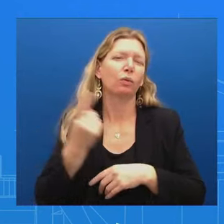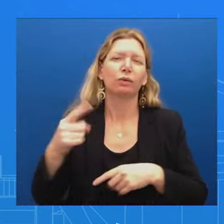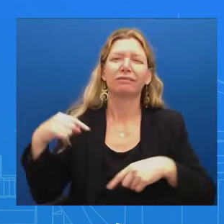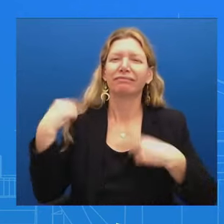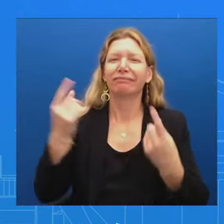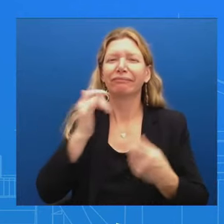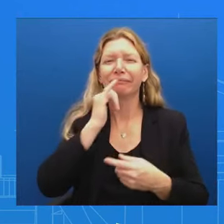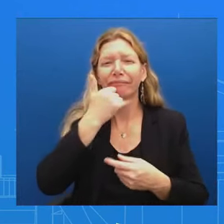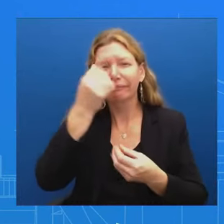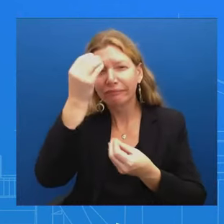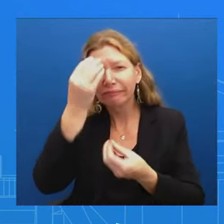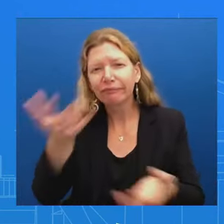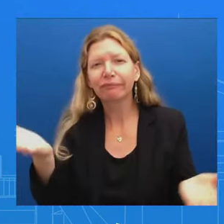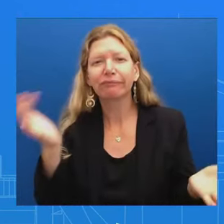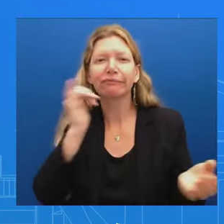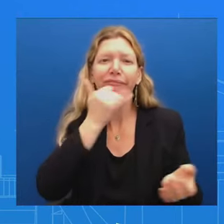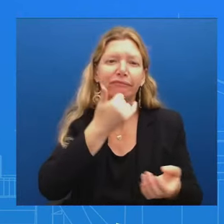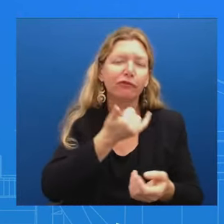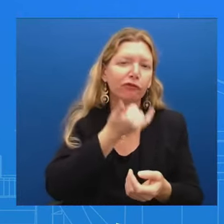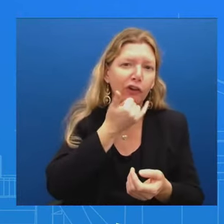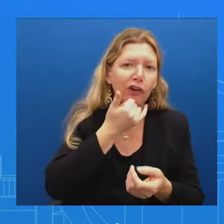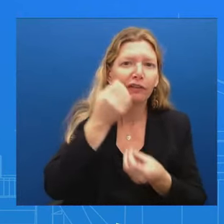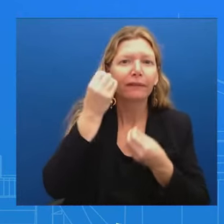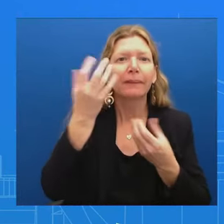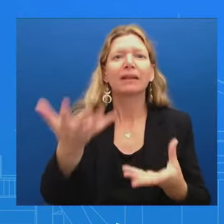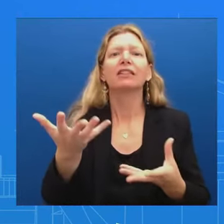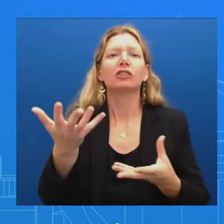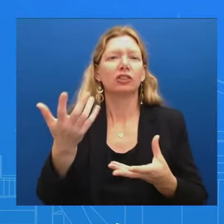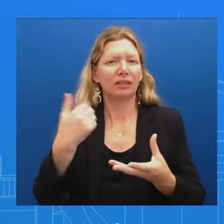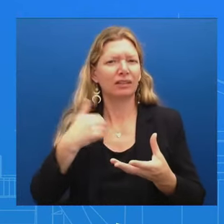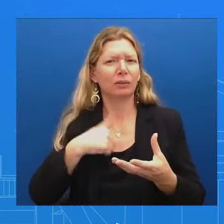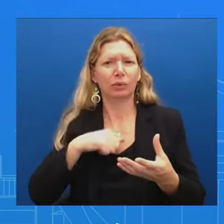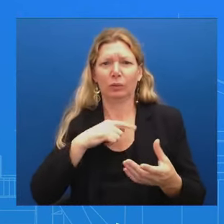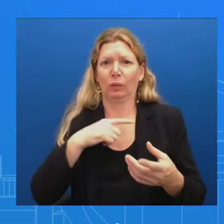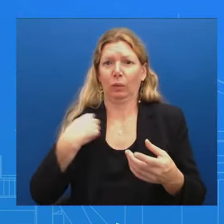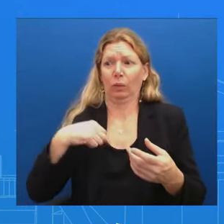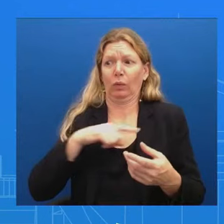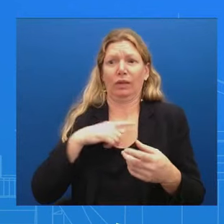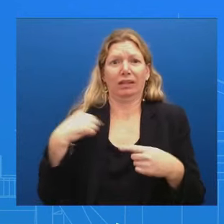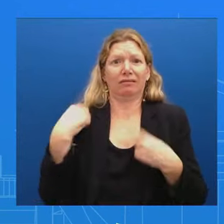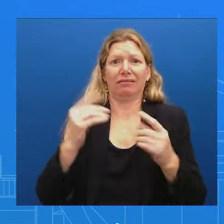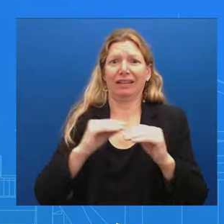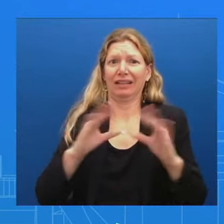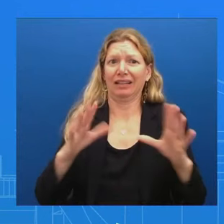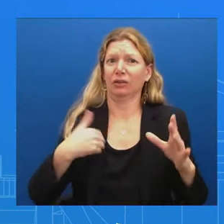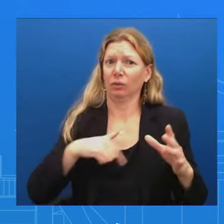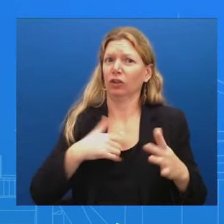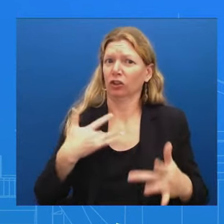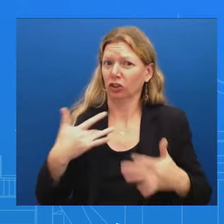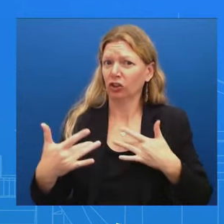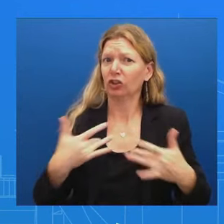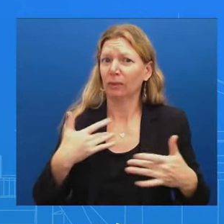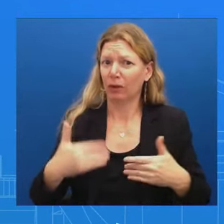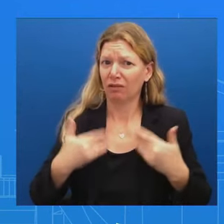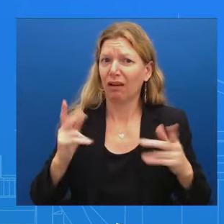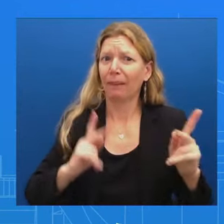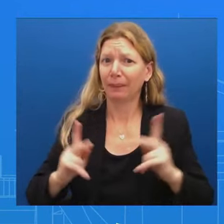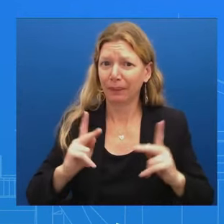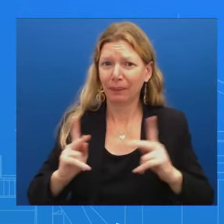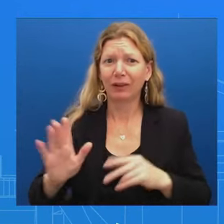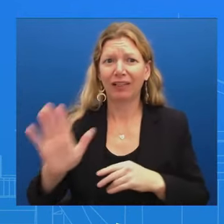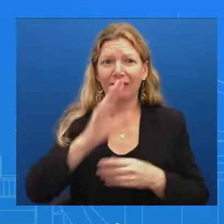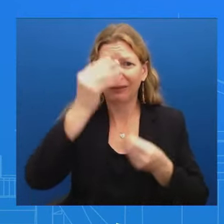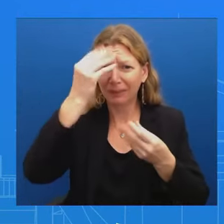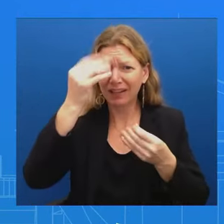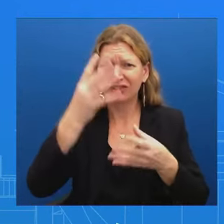people And the information that the misinformation that they're getting And how that's affecting their lives That is a concern that we have And